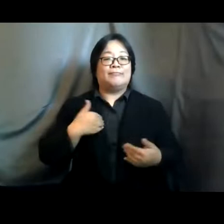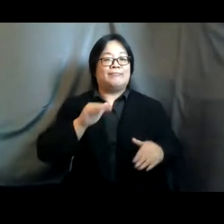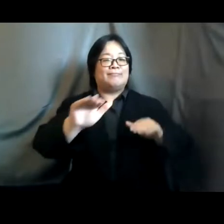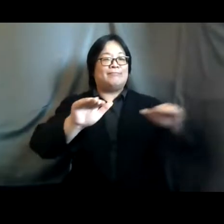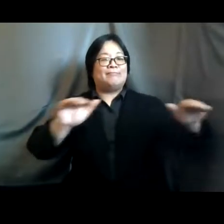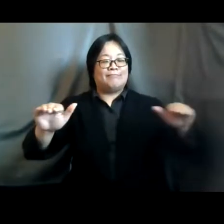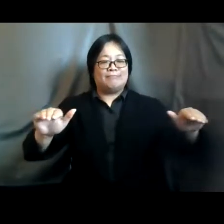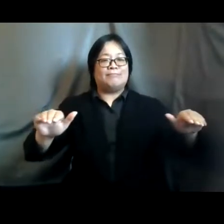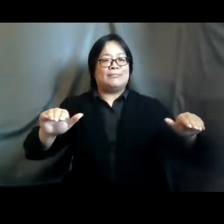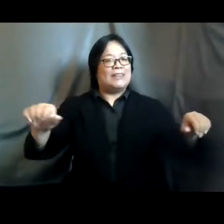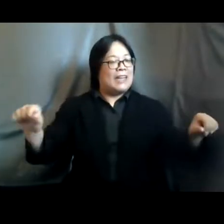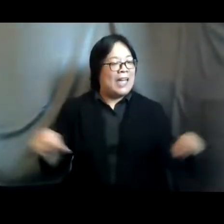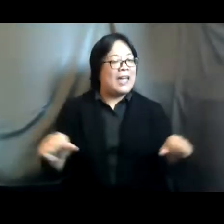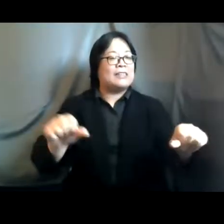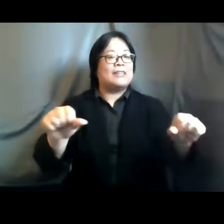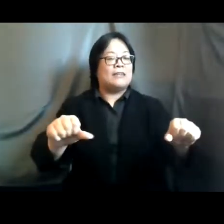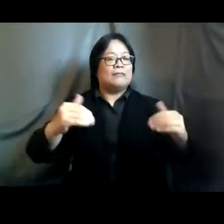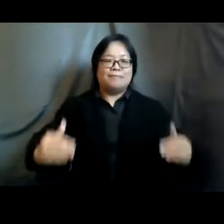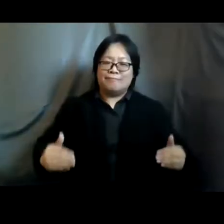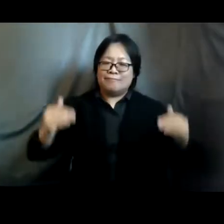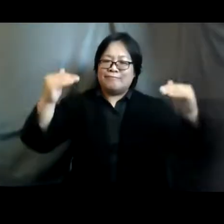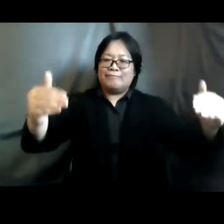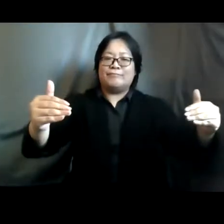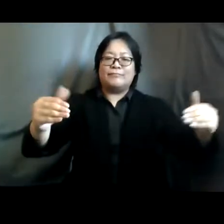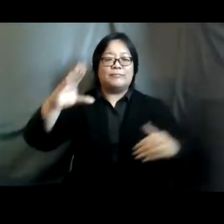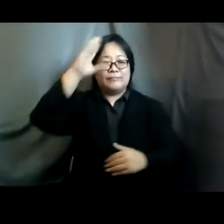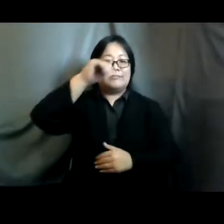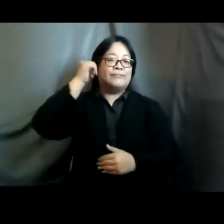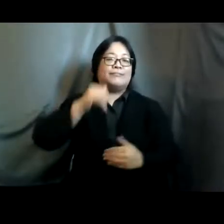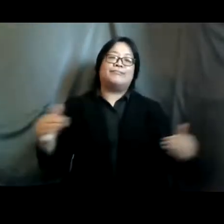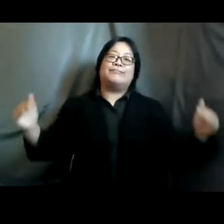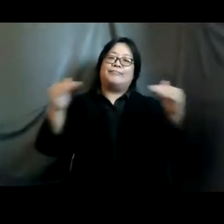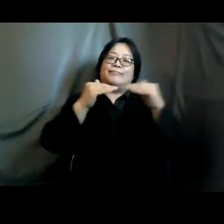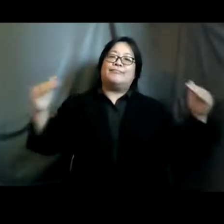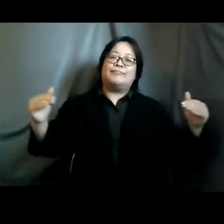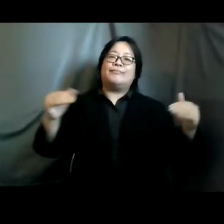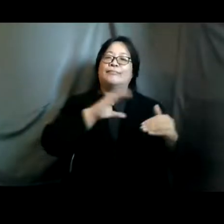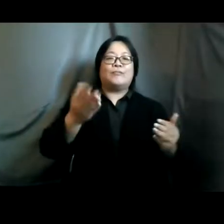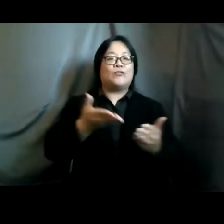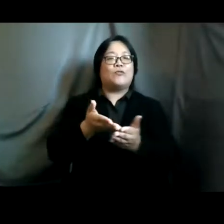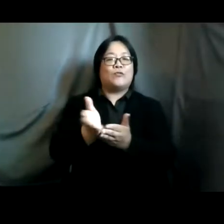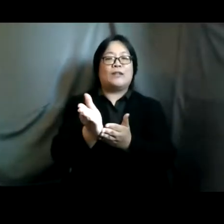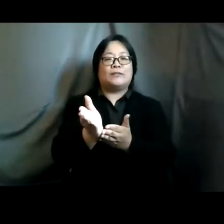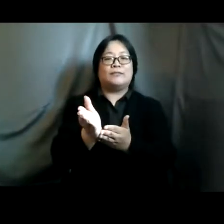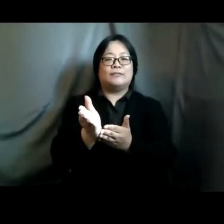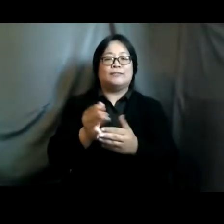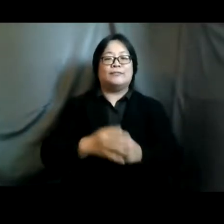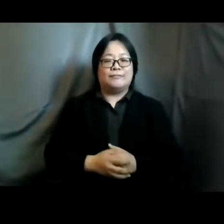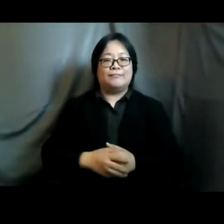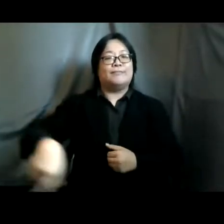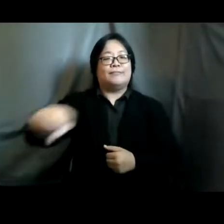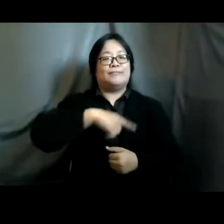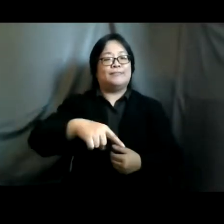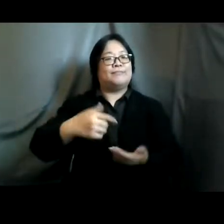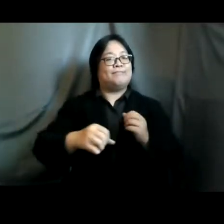to play an active role in advancing the gender equality and reproductive right as a church barrier of icpt